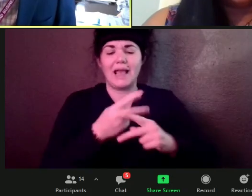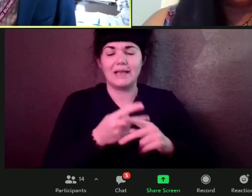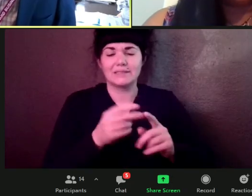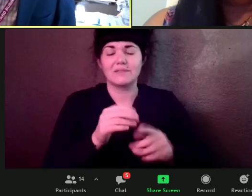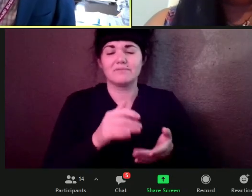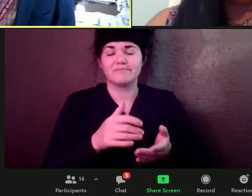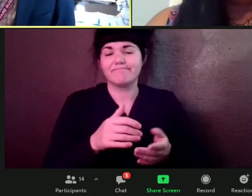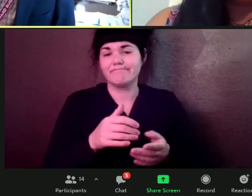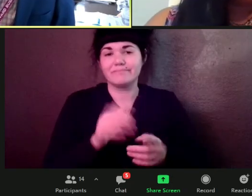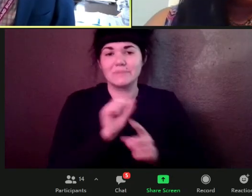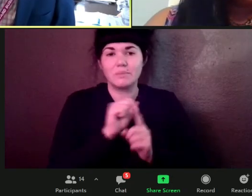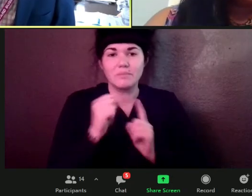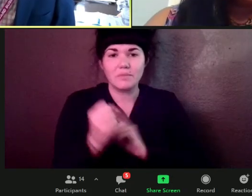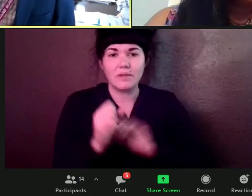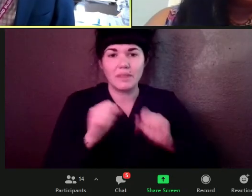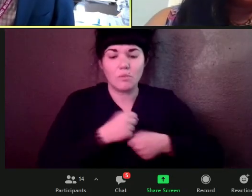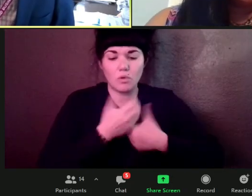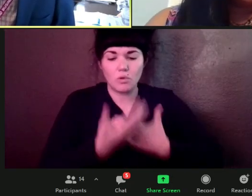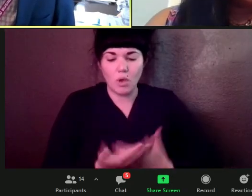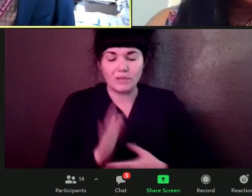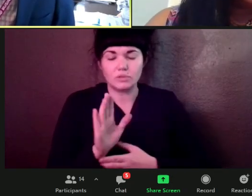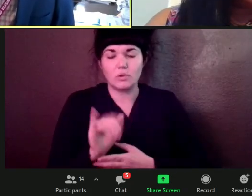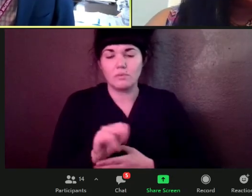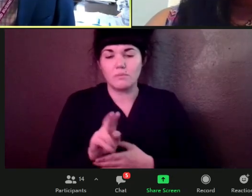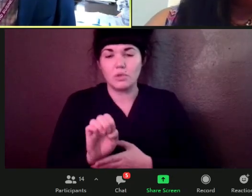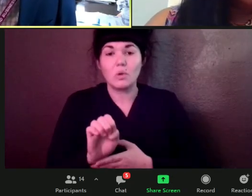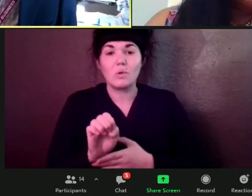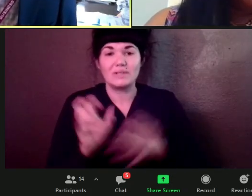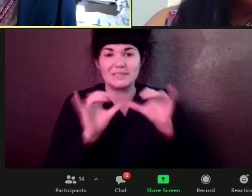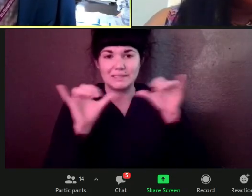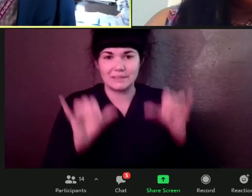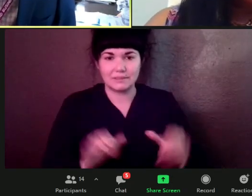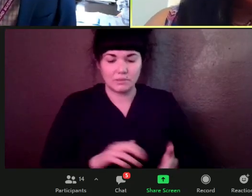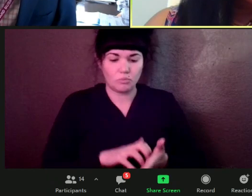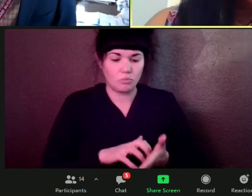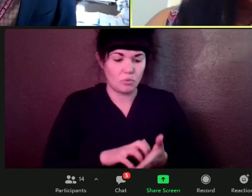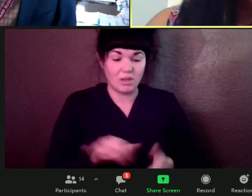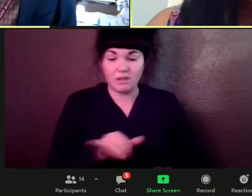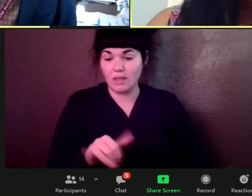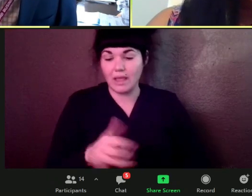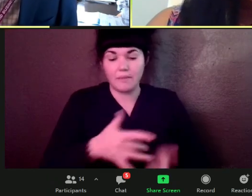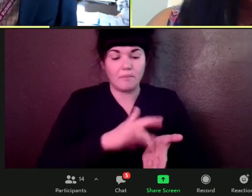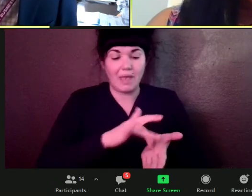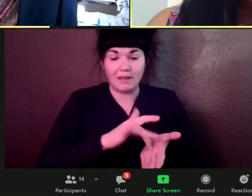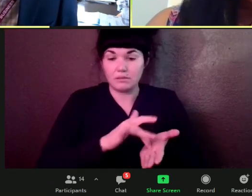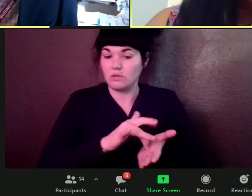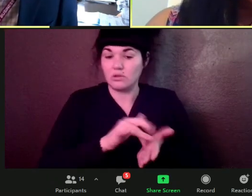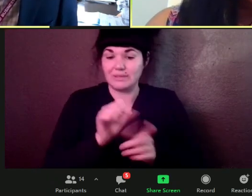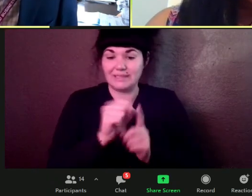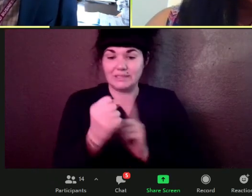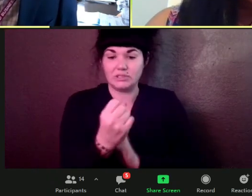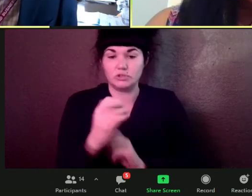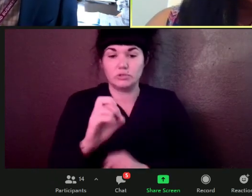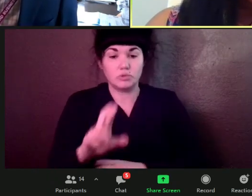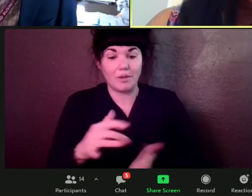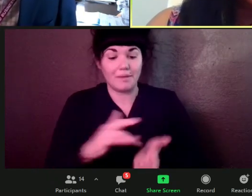medical conditions or could be medications that we take to help control, um, medical conditions.